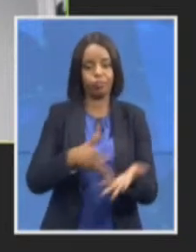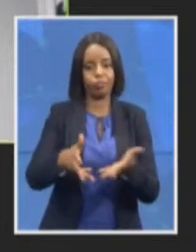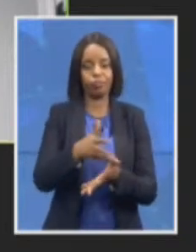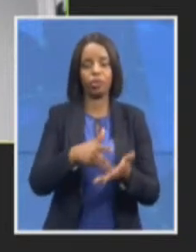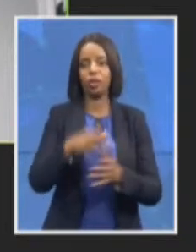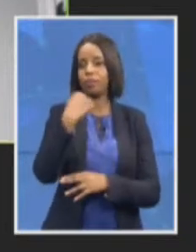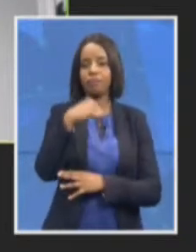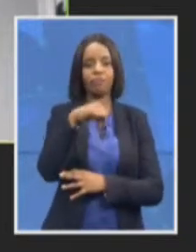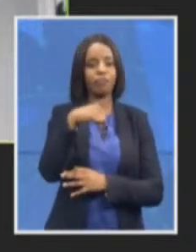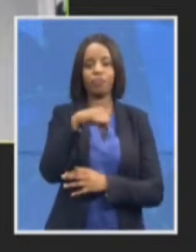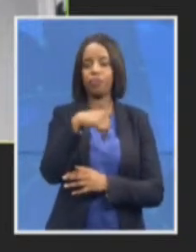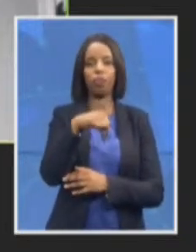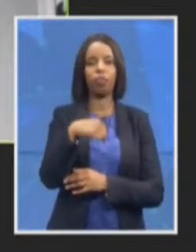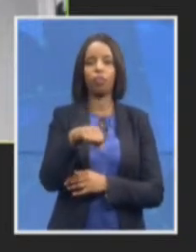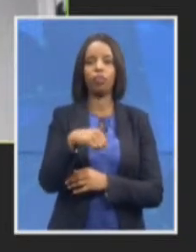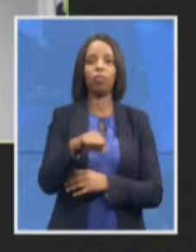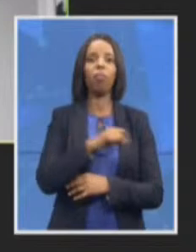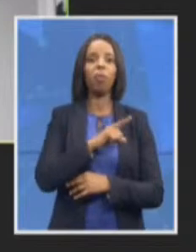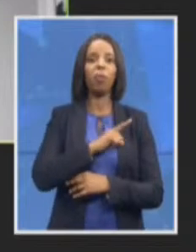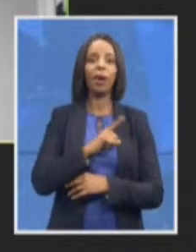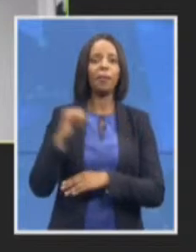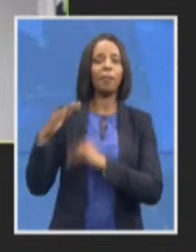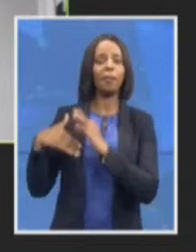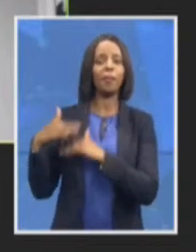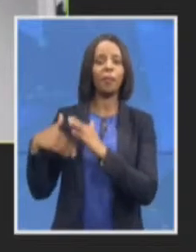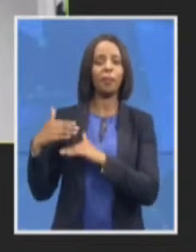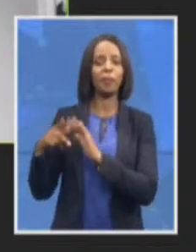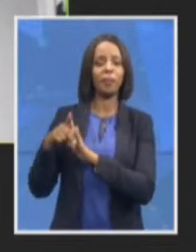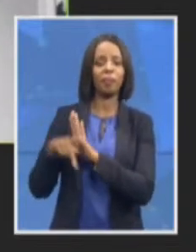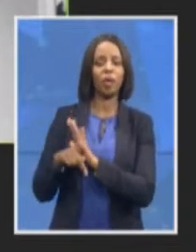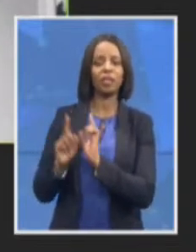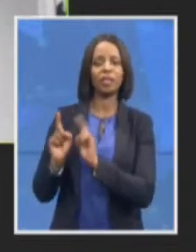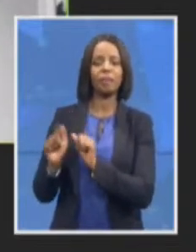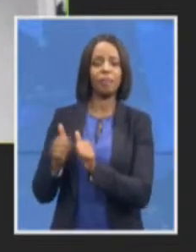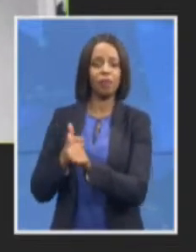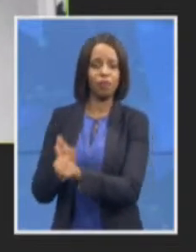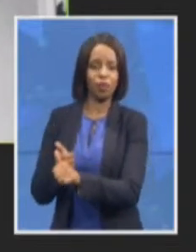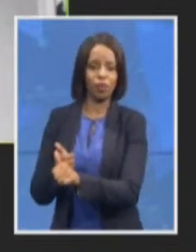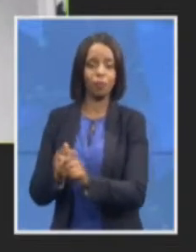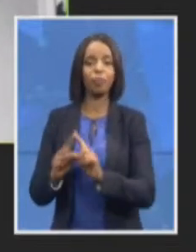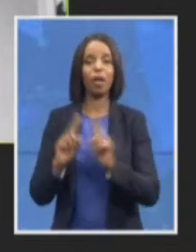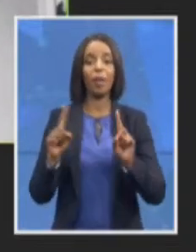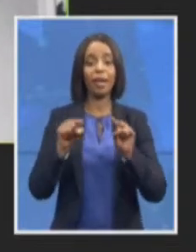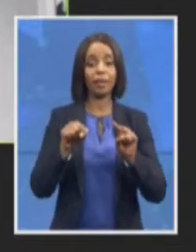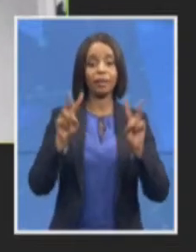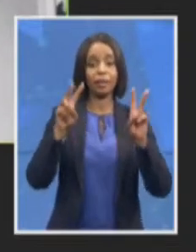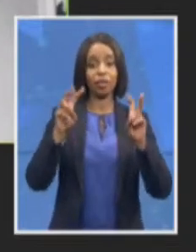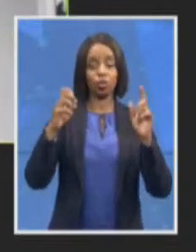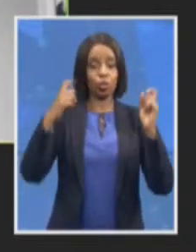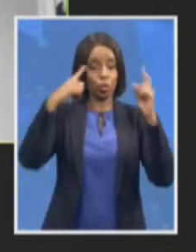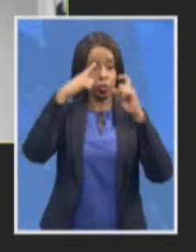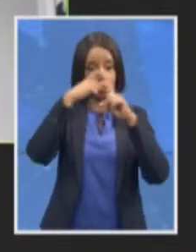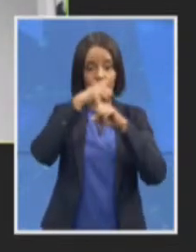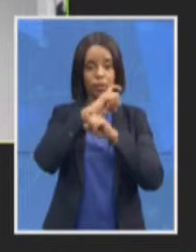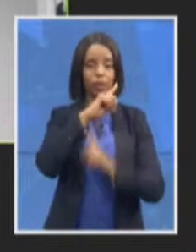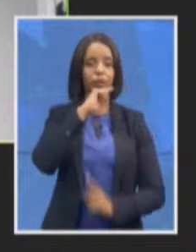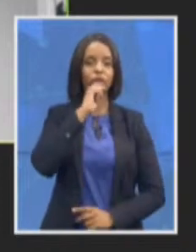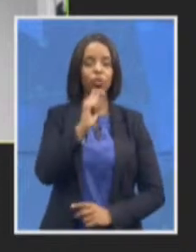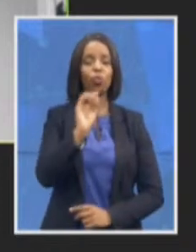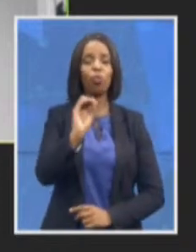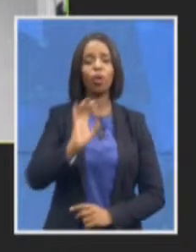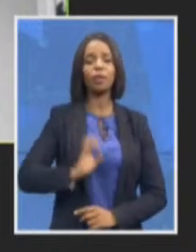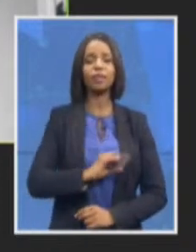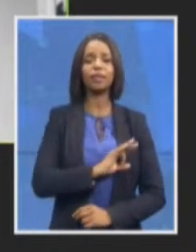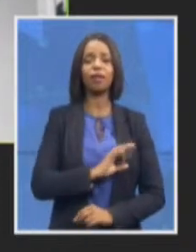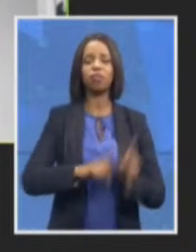policy but these are complicated issues because we're dealing with a whole range of staff members and very complex issues but rest in short there are